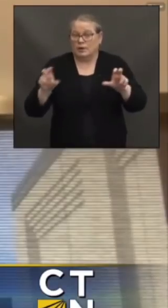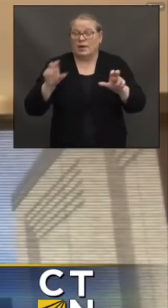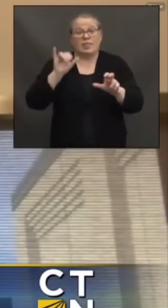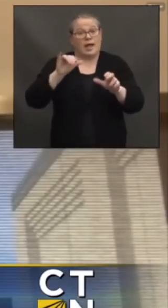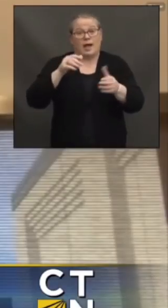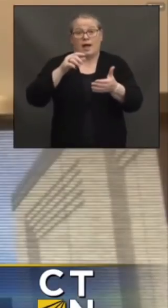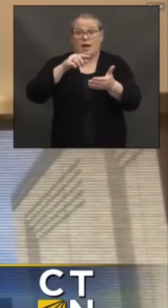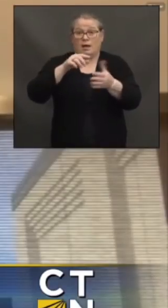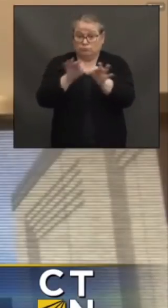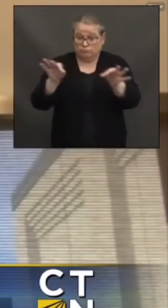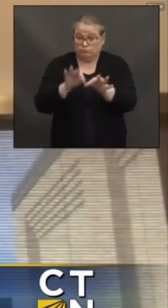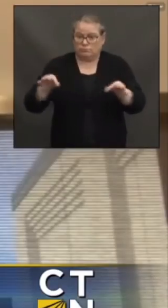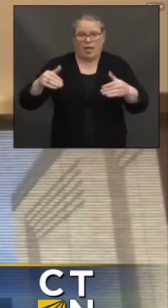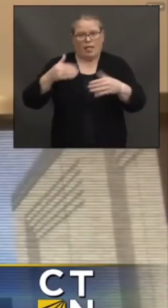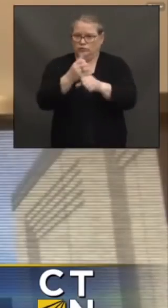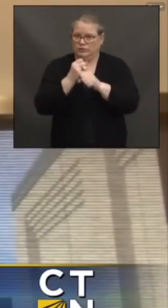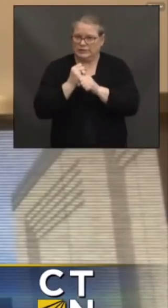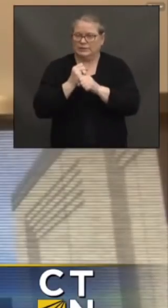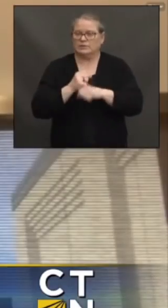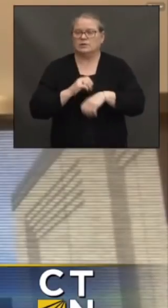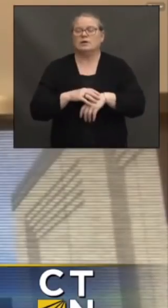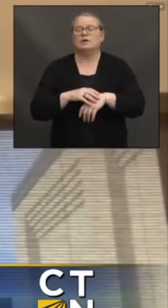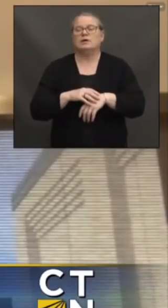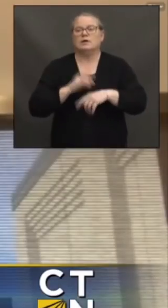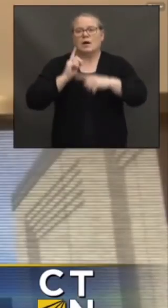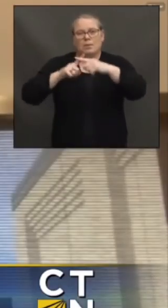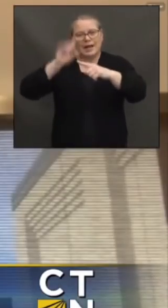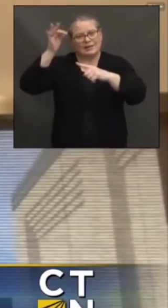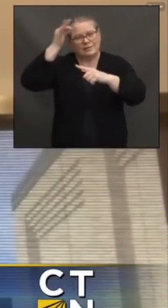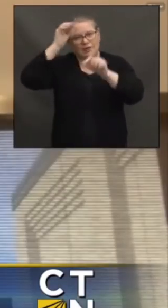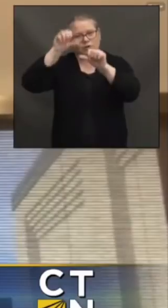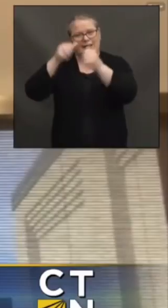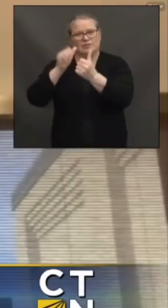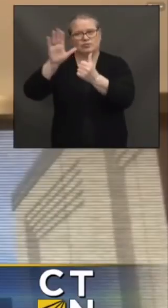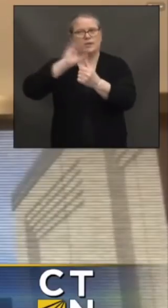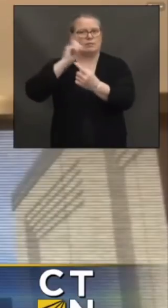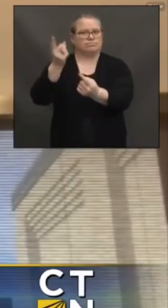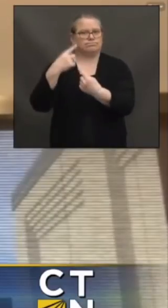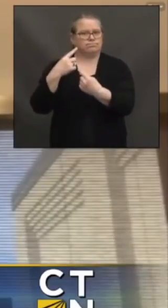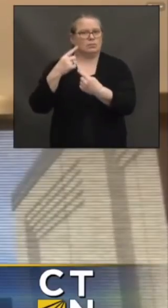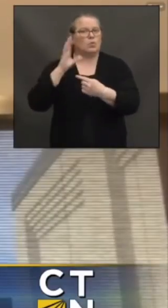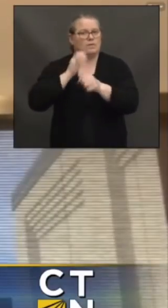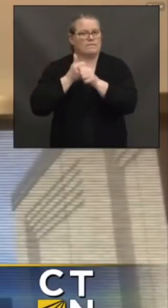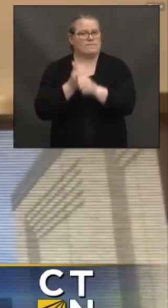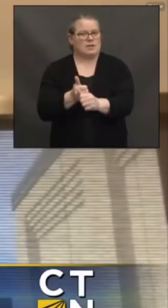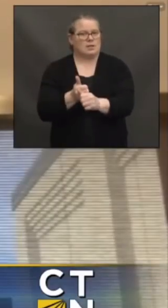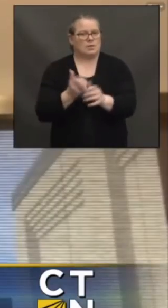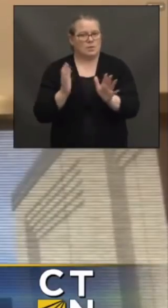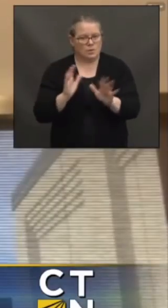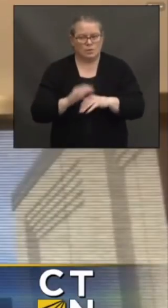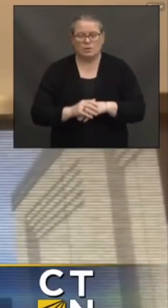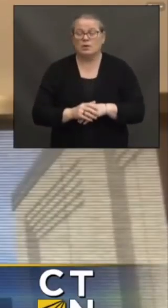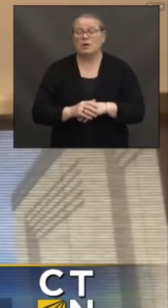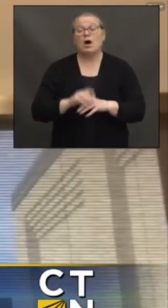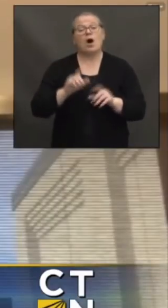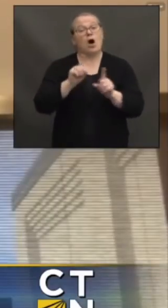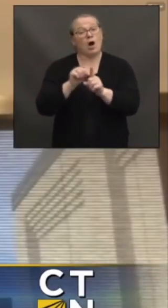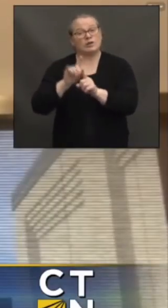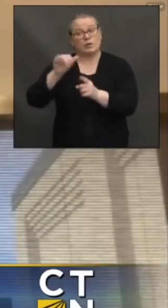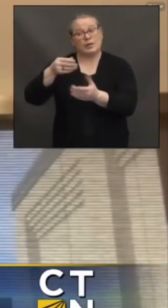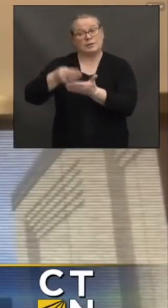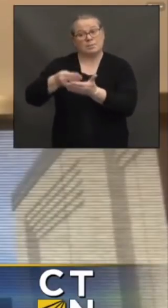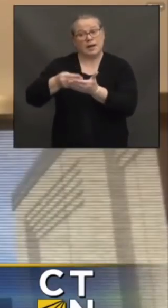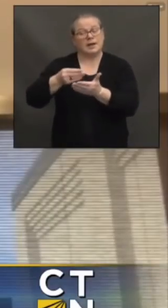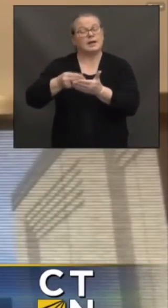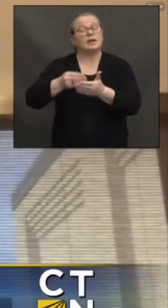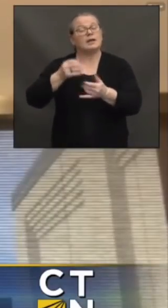Secondly, our strategy for use of these funds is directly tied to the final determination of the state budget.